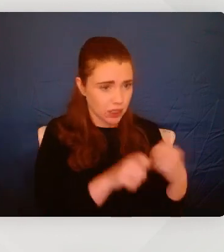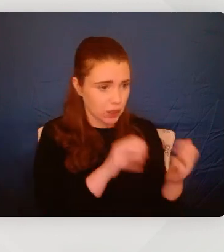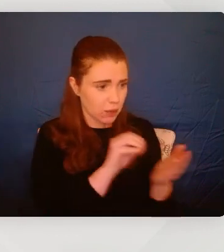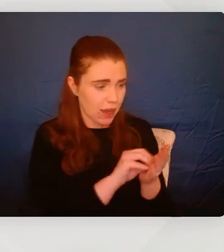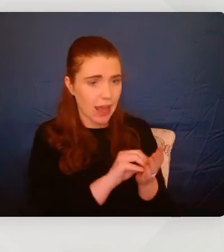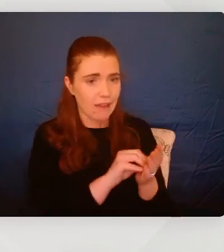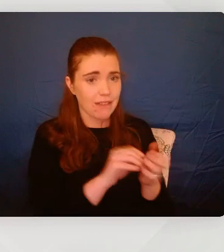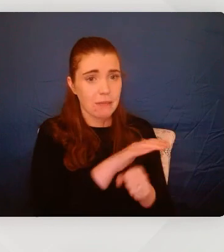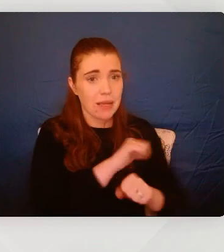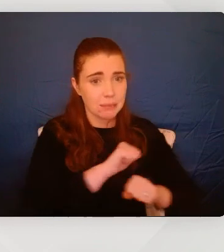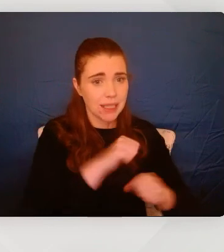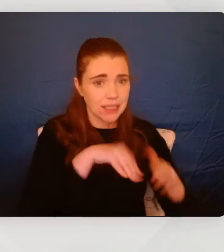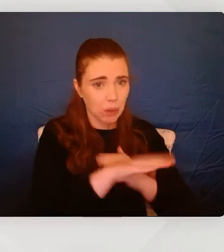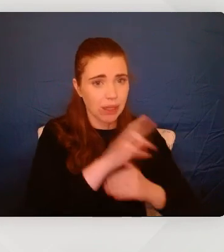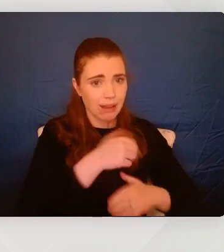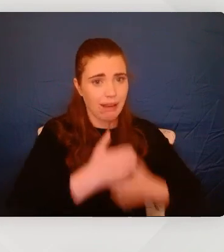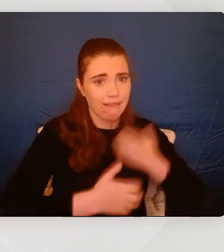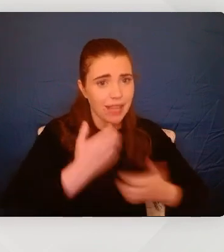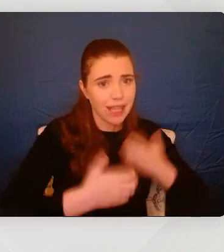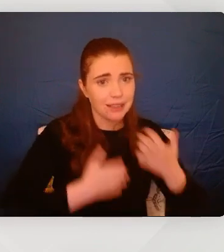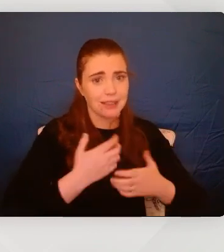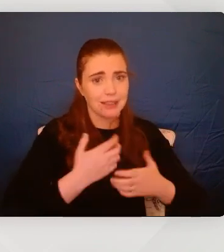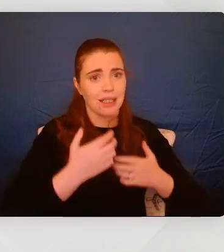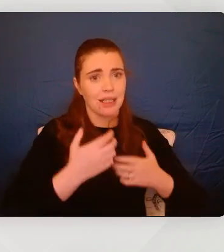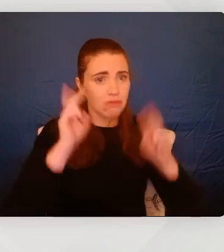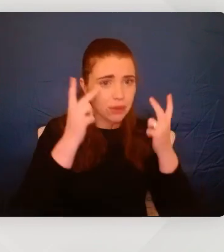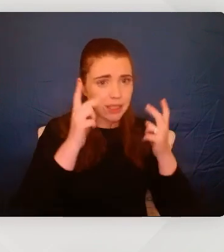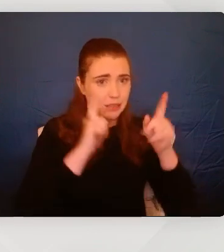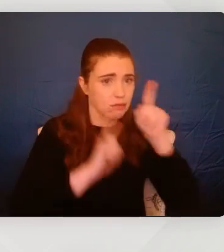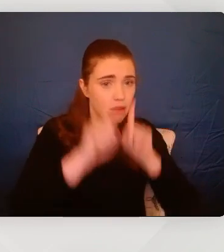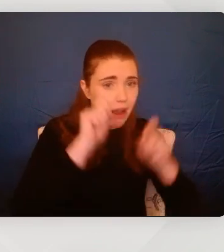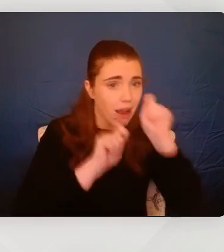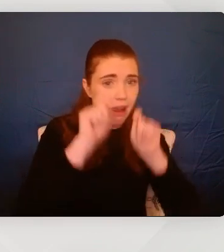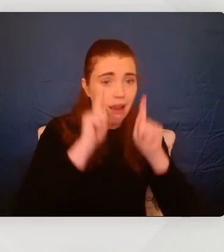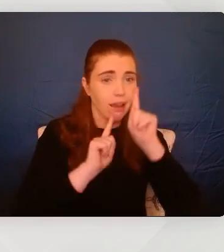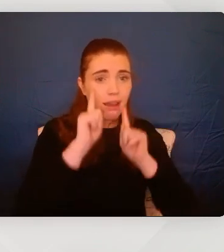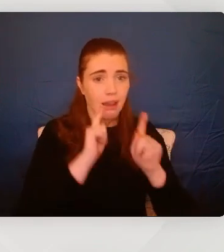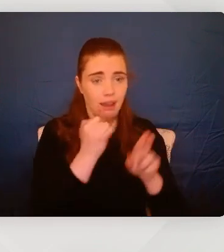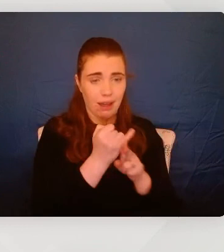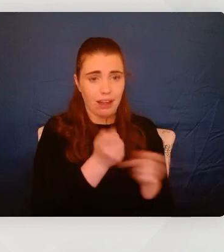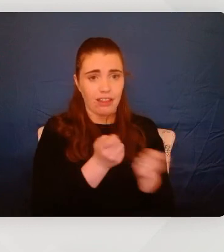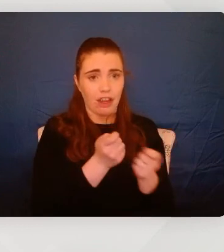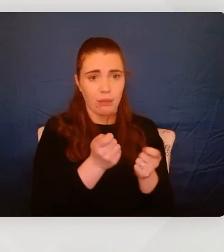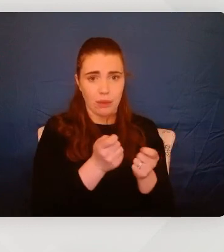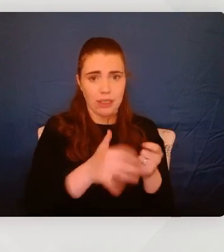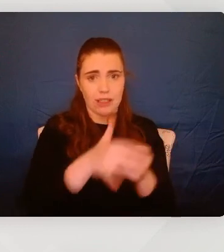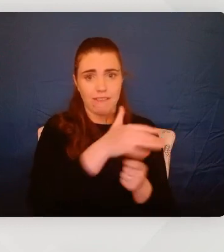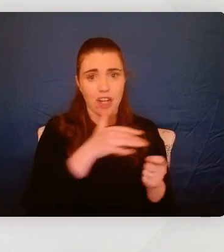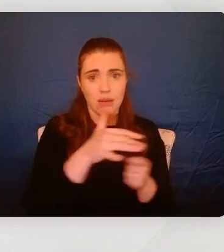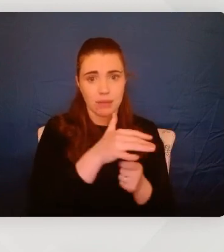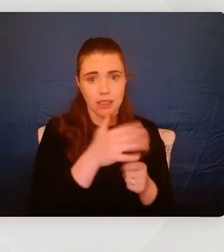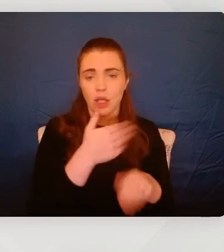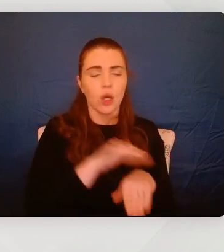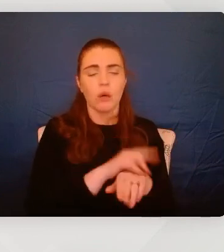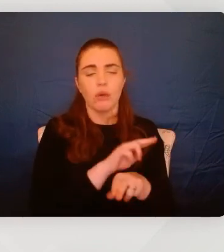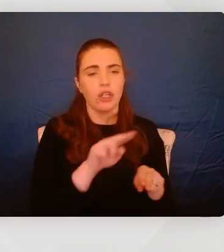vent, to process, to cry, to be angry in a therapeutic relationship with you where you're not going to